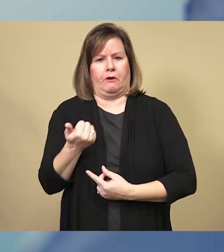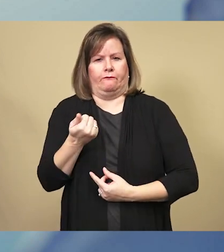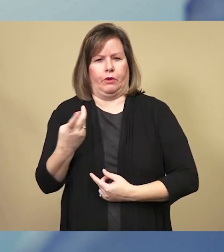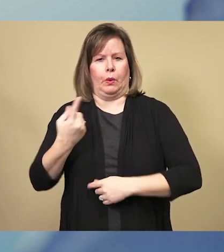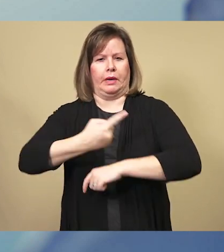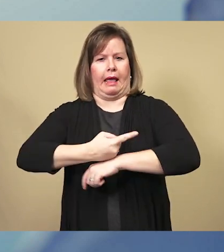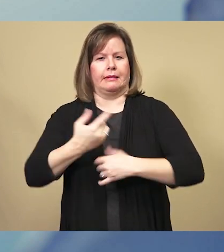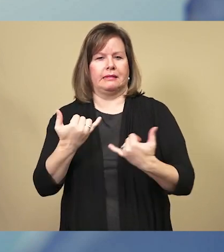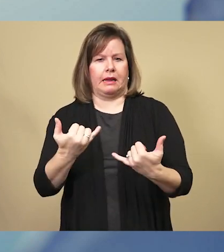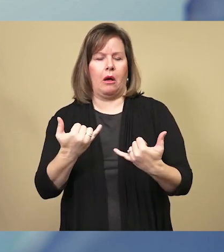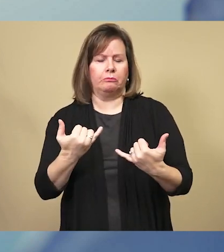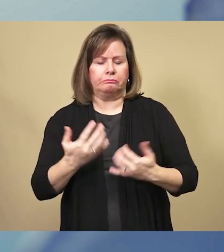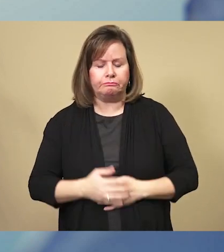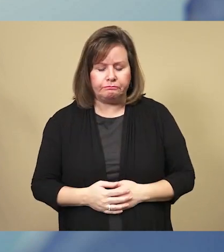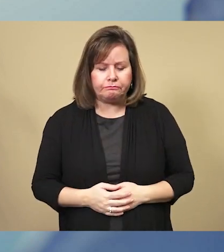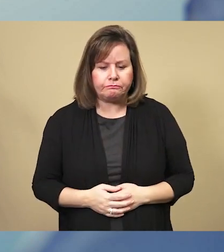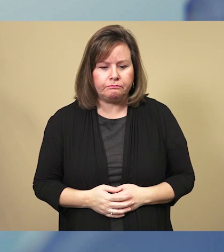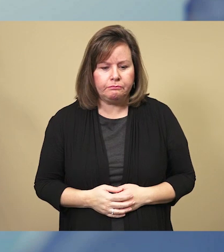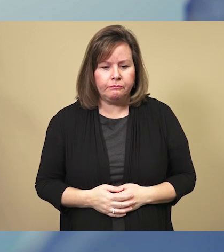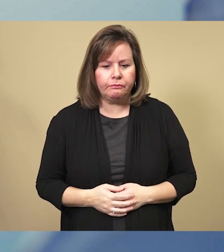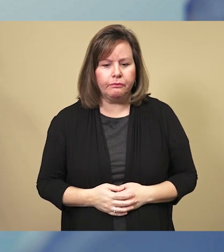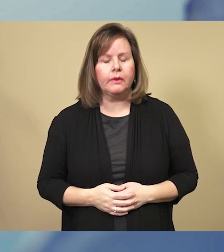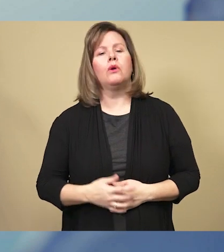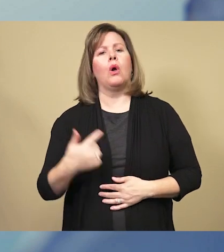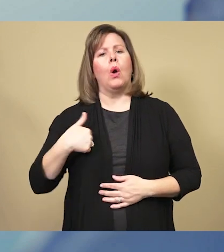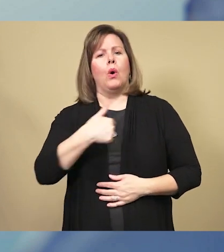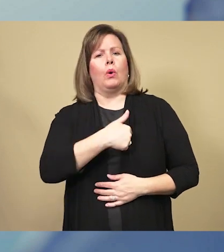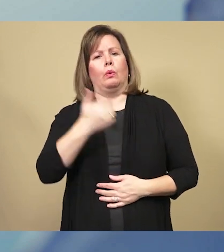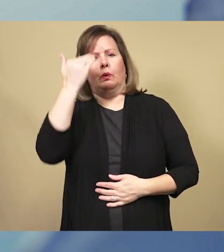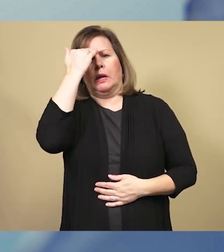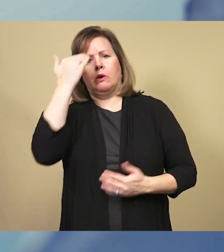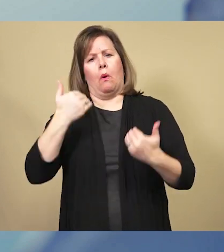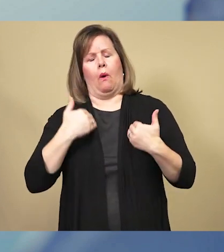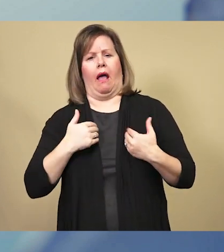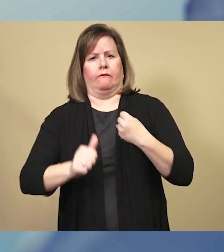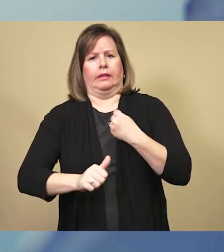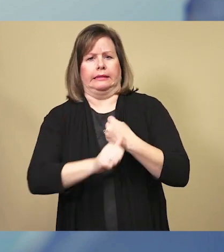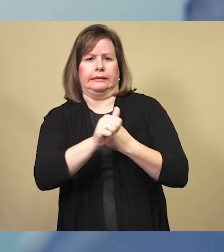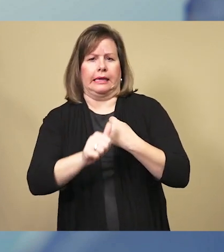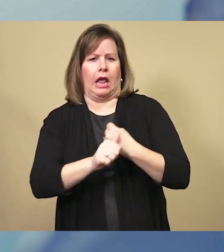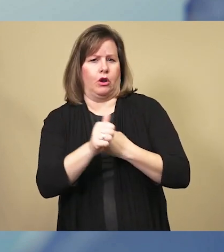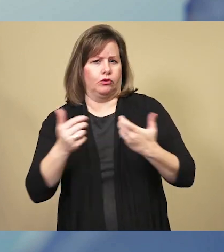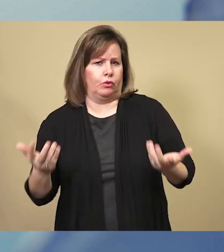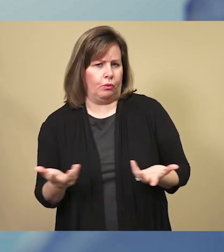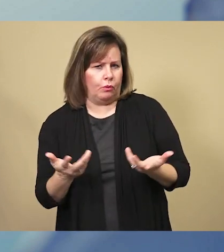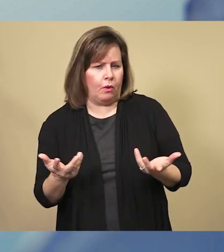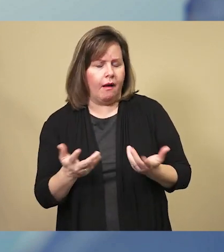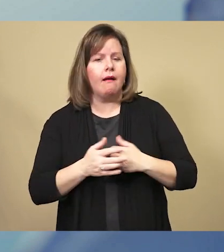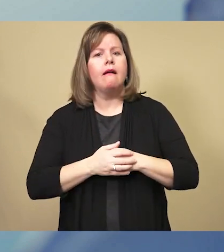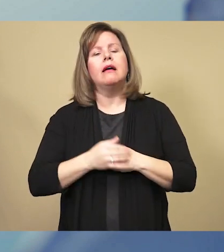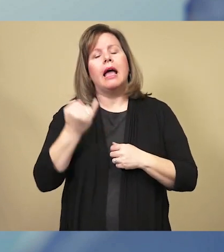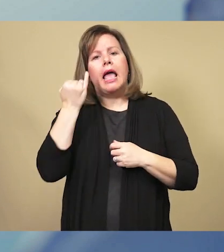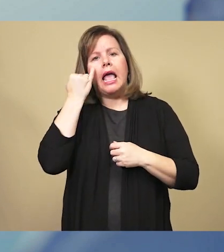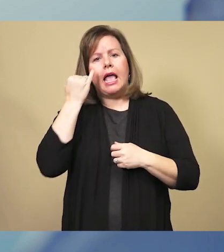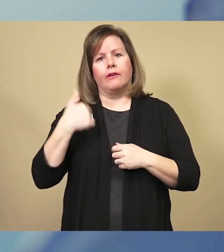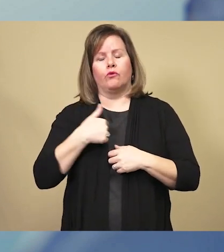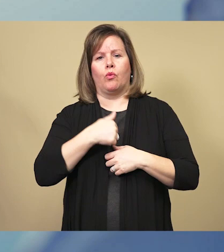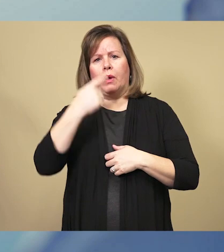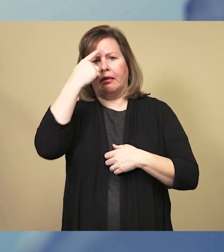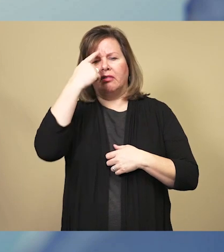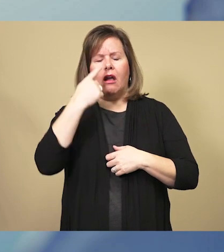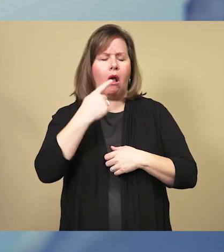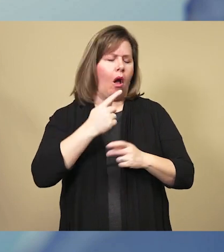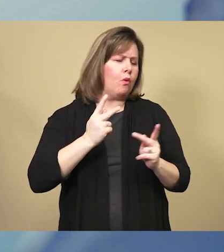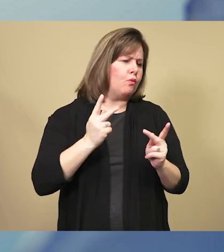news. I think there's a danger, and there's always been danger with this pandemic of either thinking that it's the worst